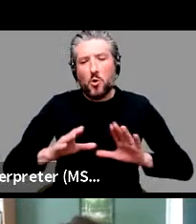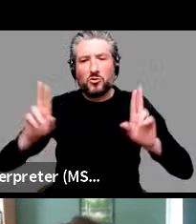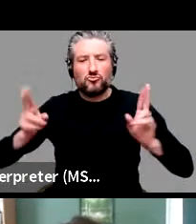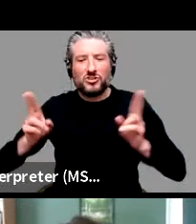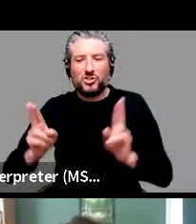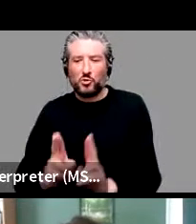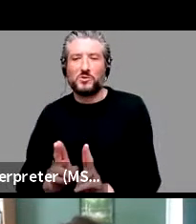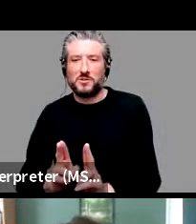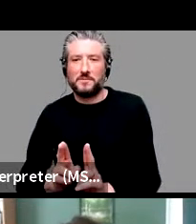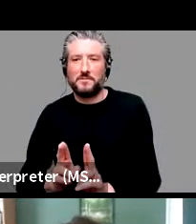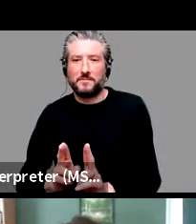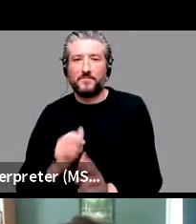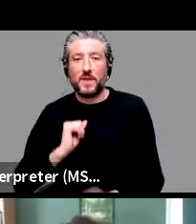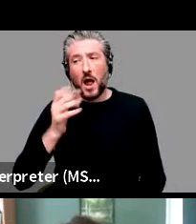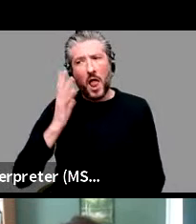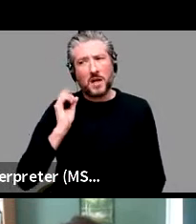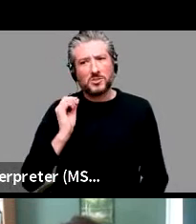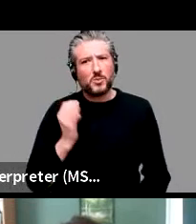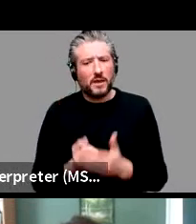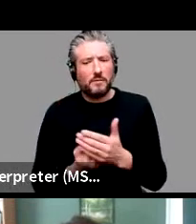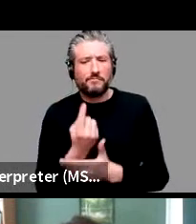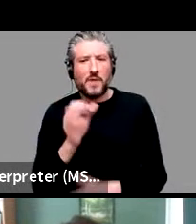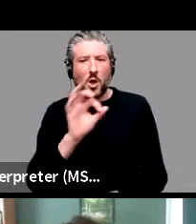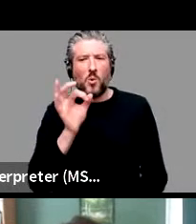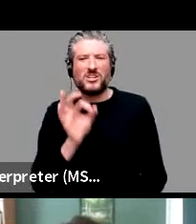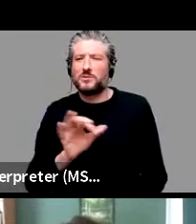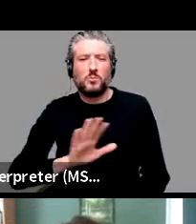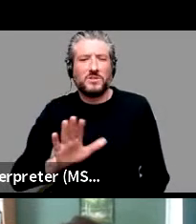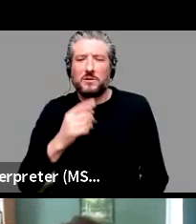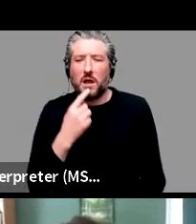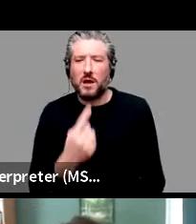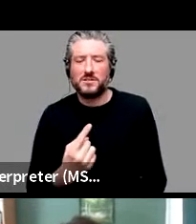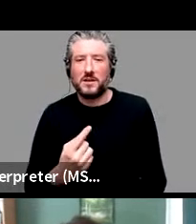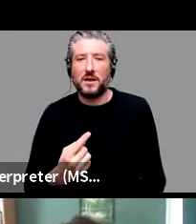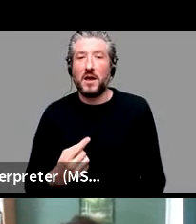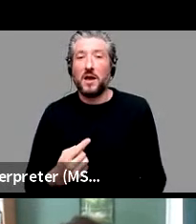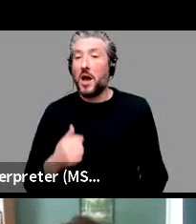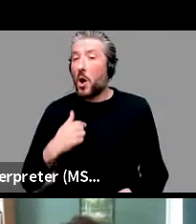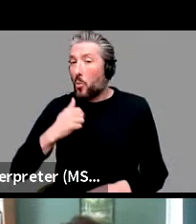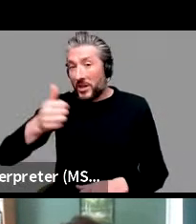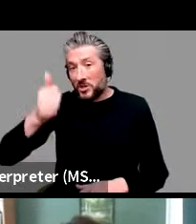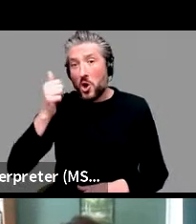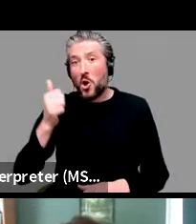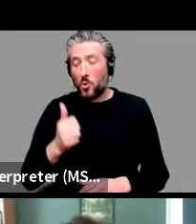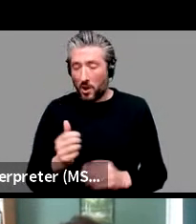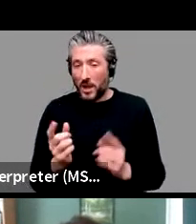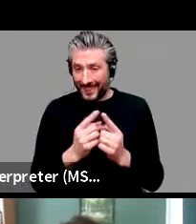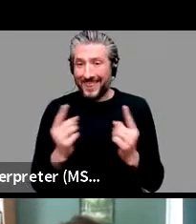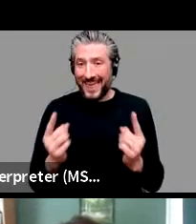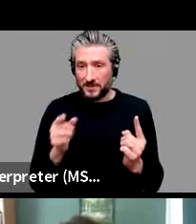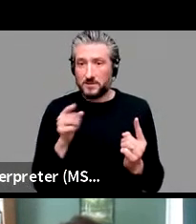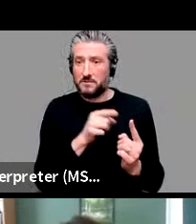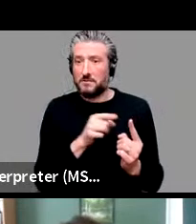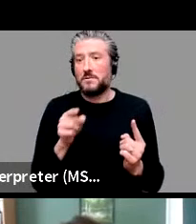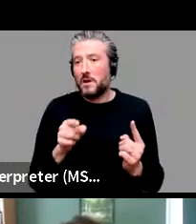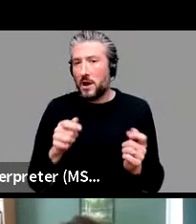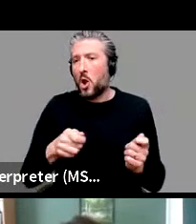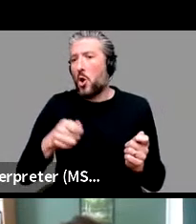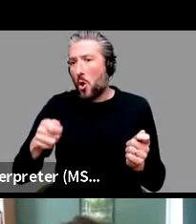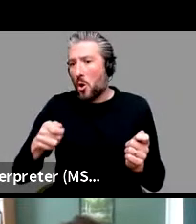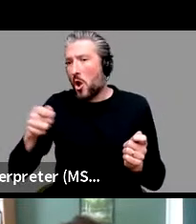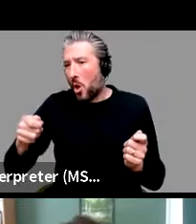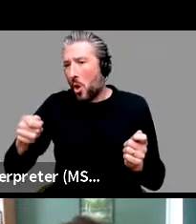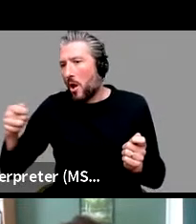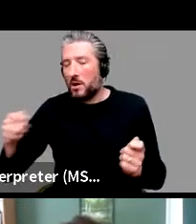we didn't get a chance to answer, but clearly, I mean, we know that things get longer again, because you want to emphasize things. You want to be creative.